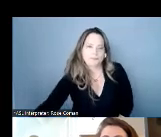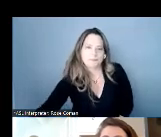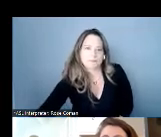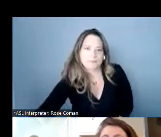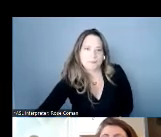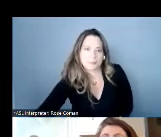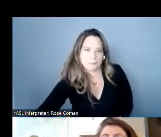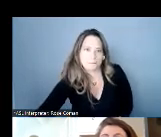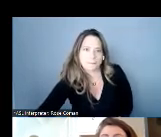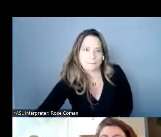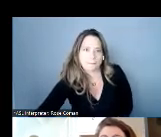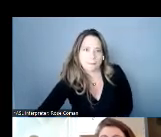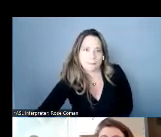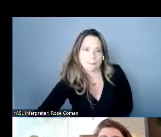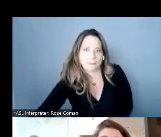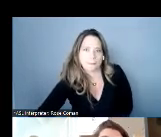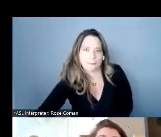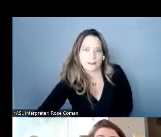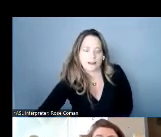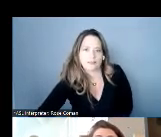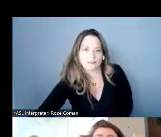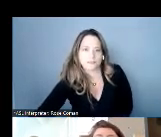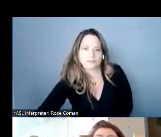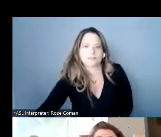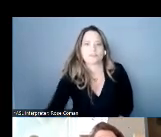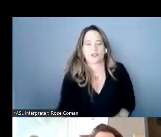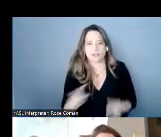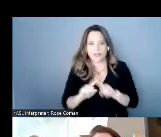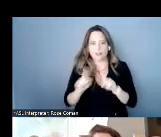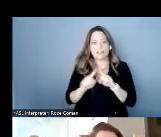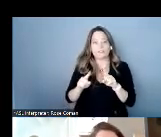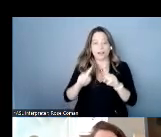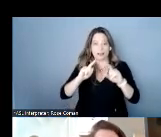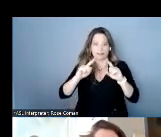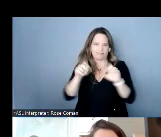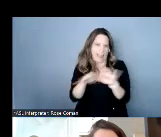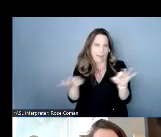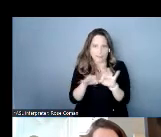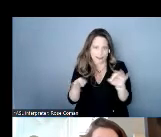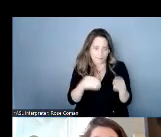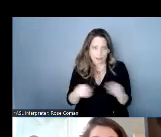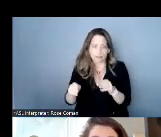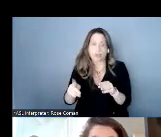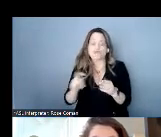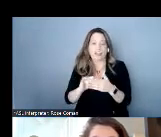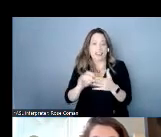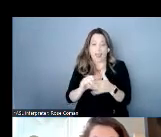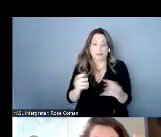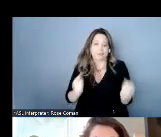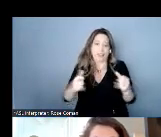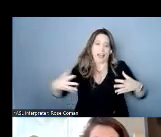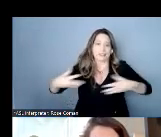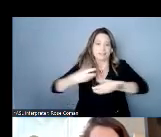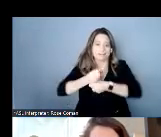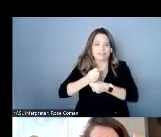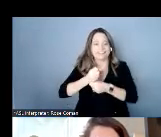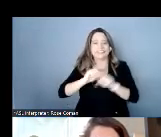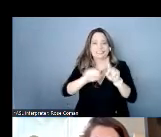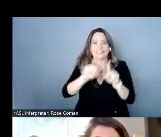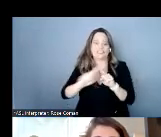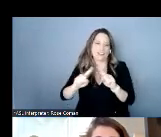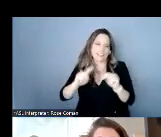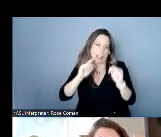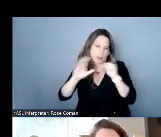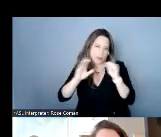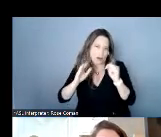okay so different captioning methodologies now that was the vast overview of all of telecommunications relay services